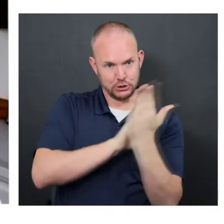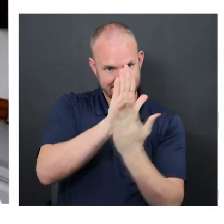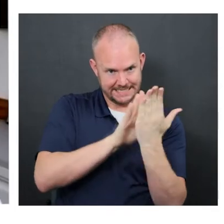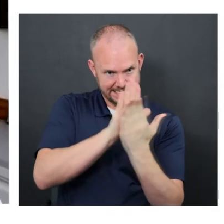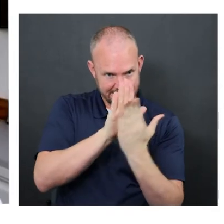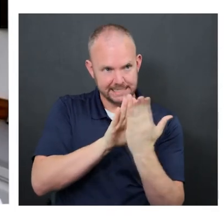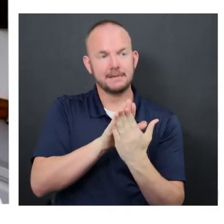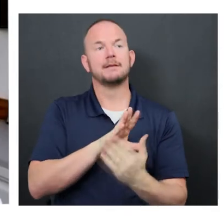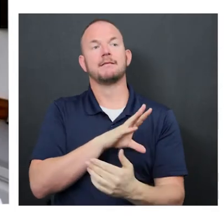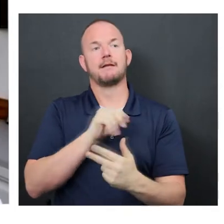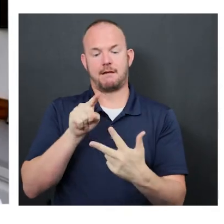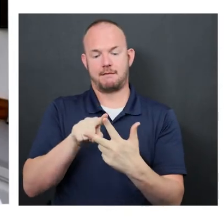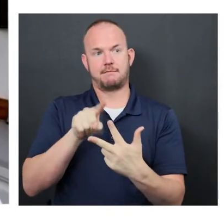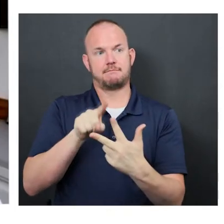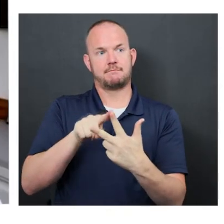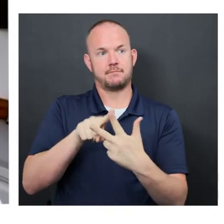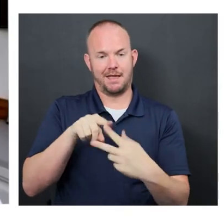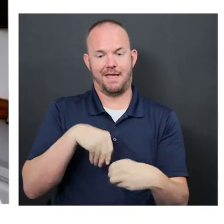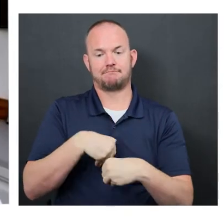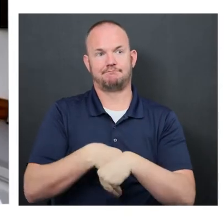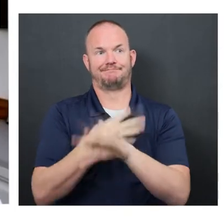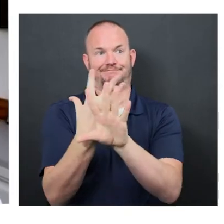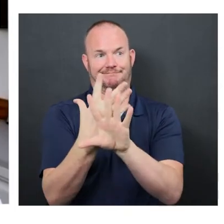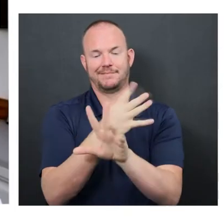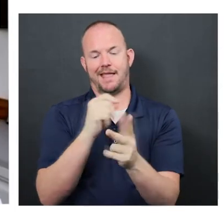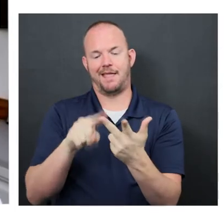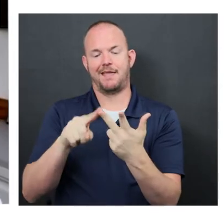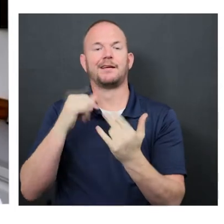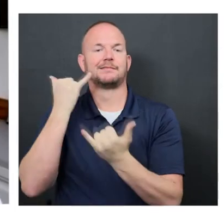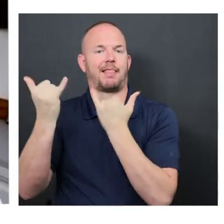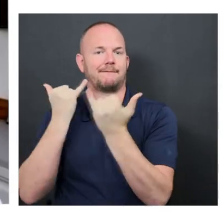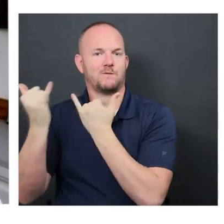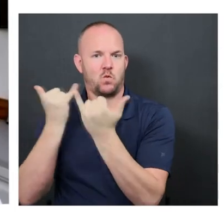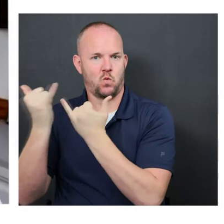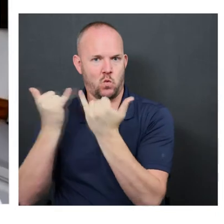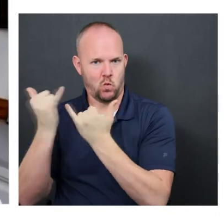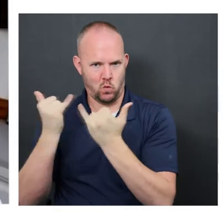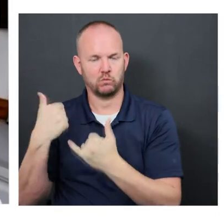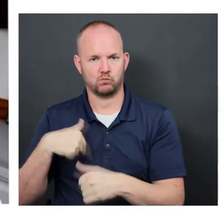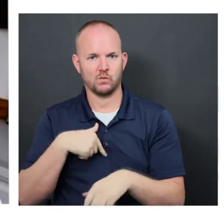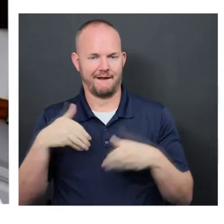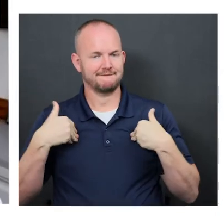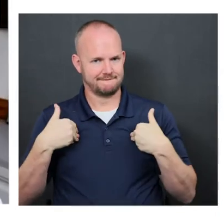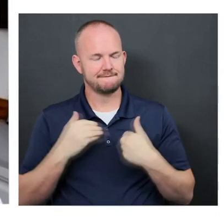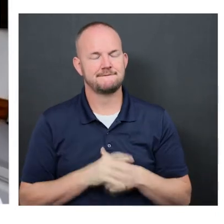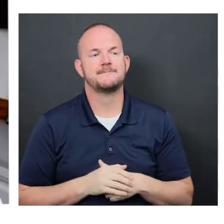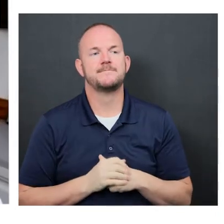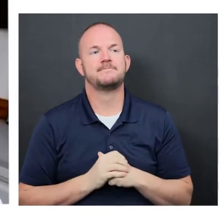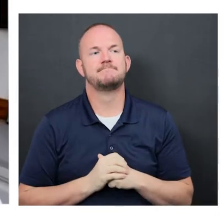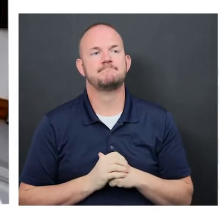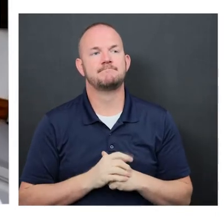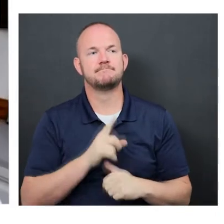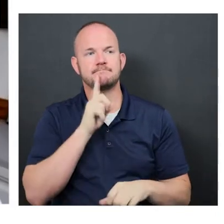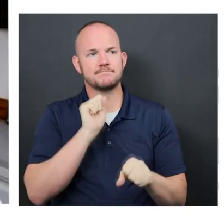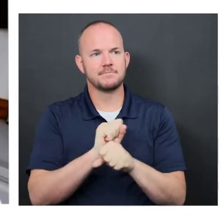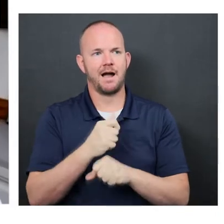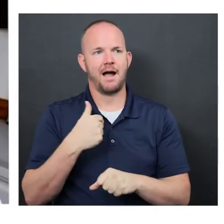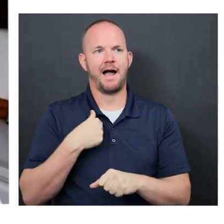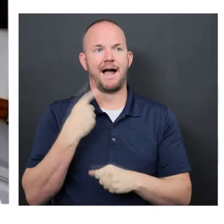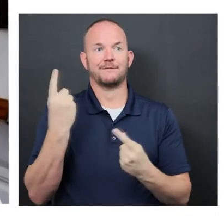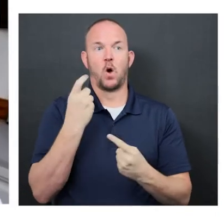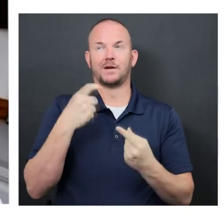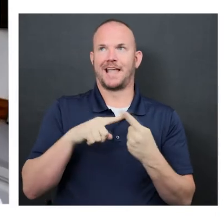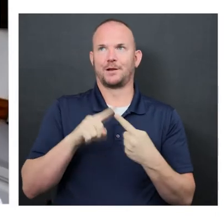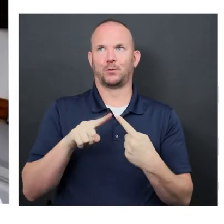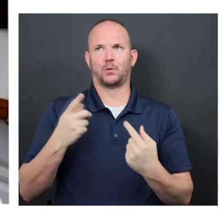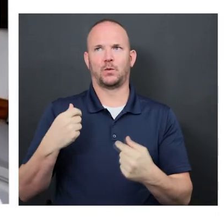conference center of our own, we have a telephone call center of our own. Honestly, I almost had to pinch